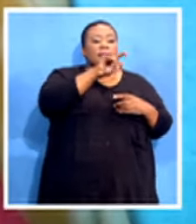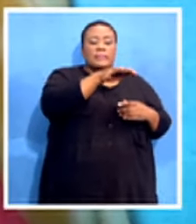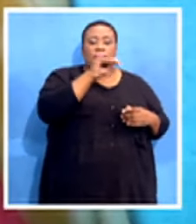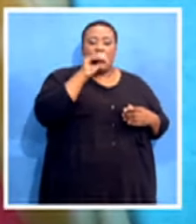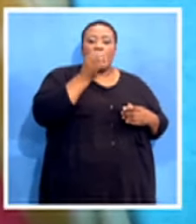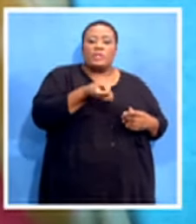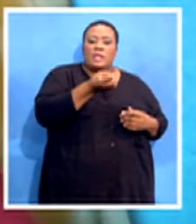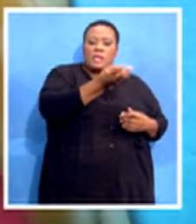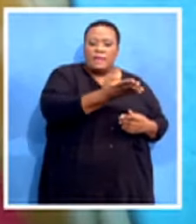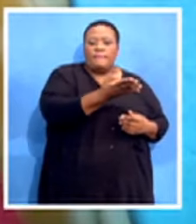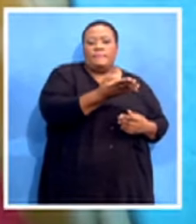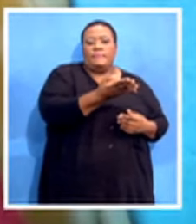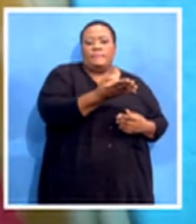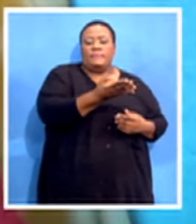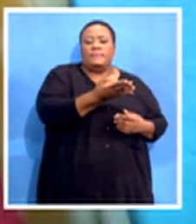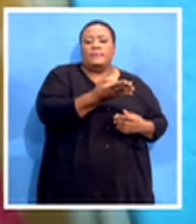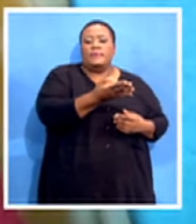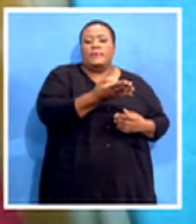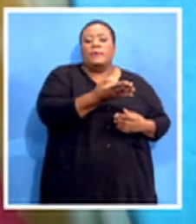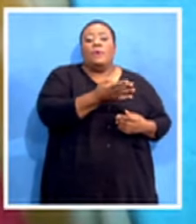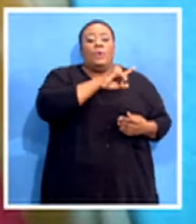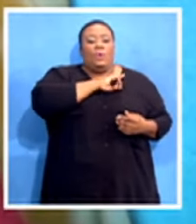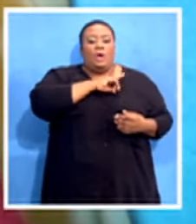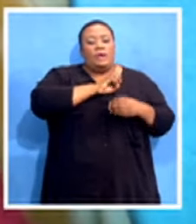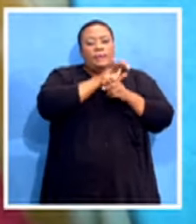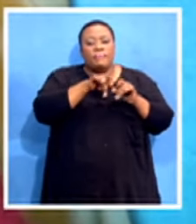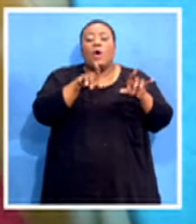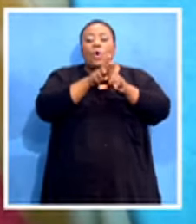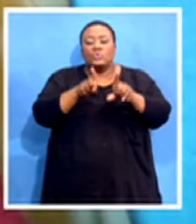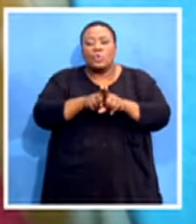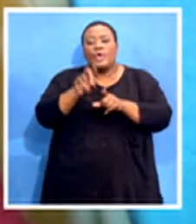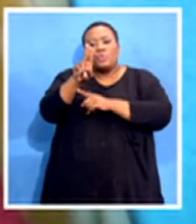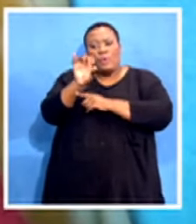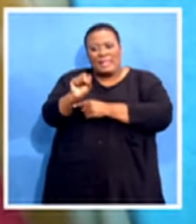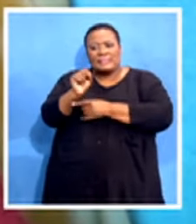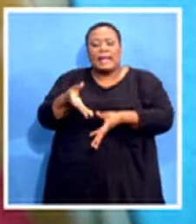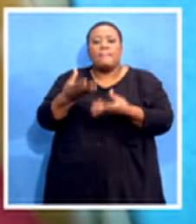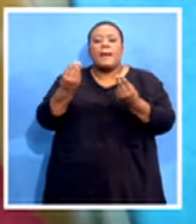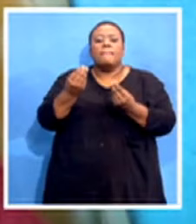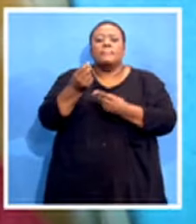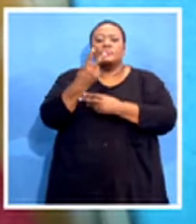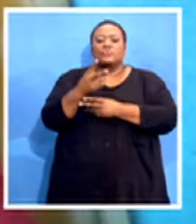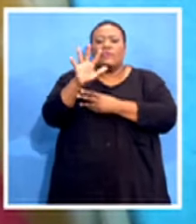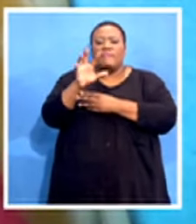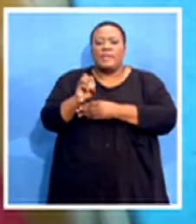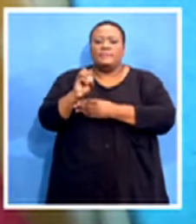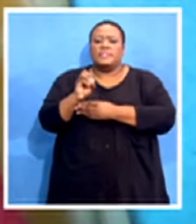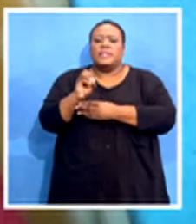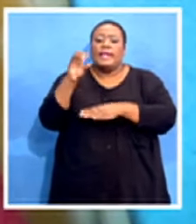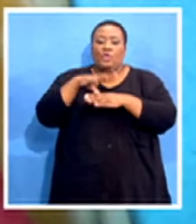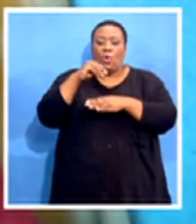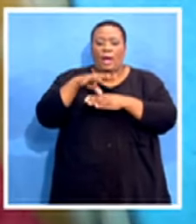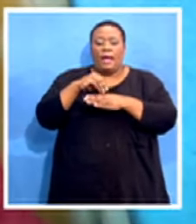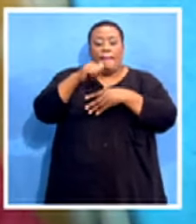allowance in monetary value. In the state of Louisiana, in the U.S., they are giving them monetary value of $250 per